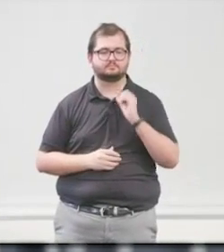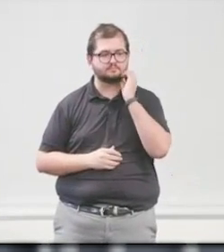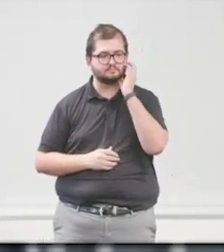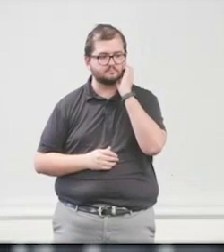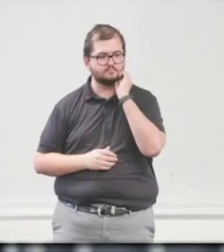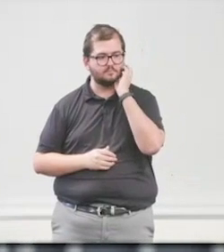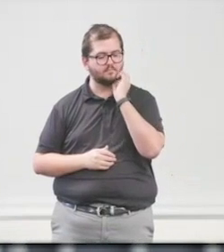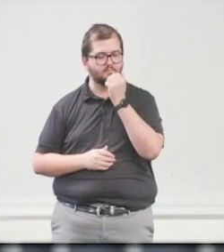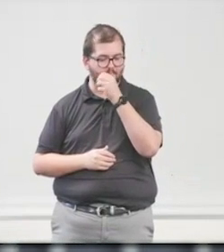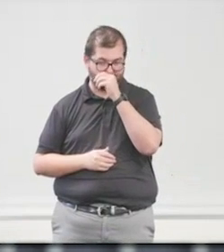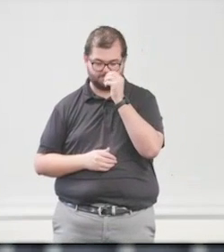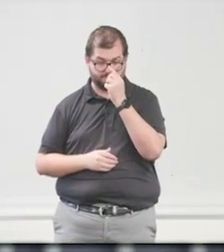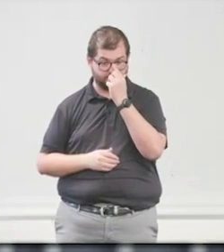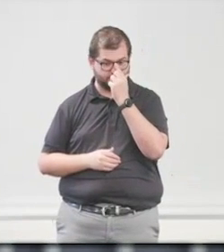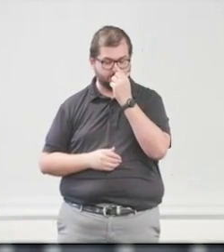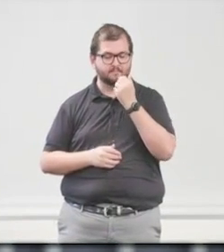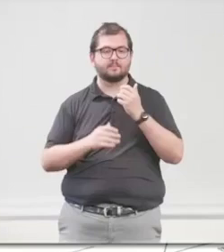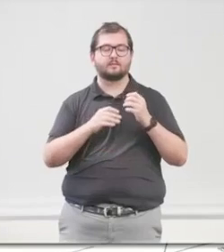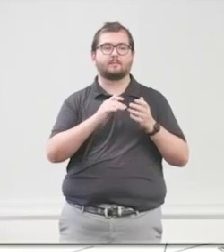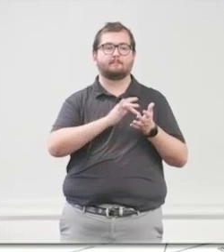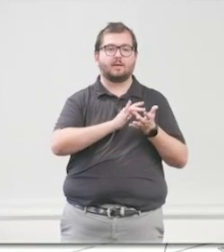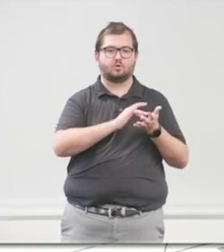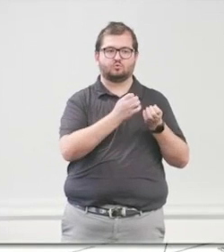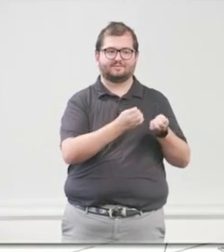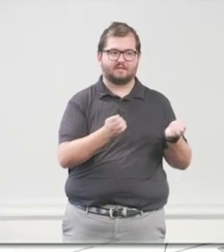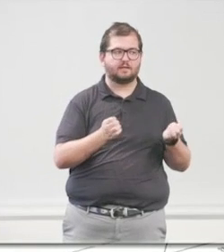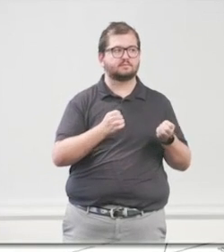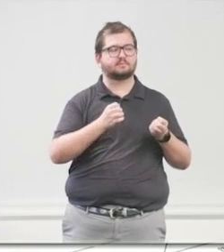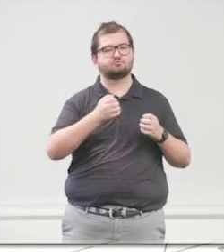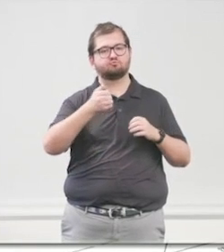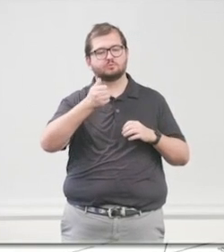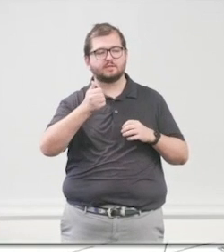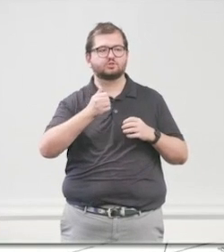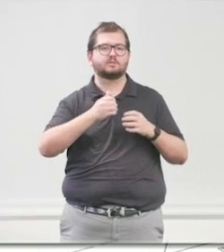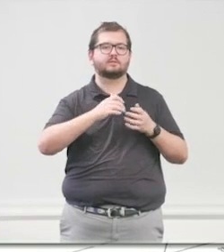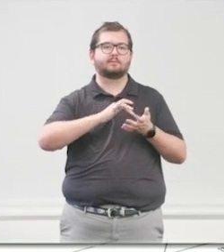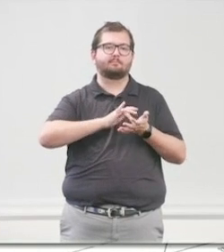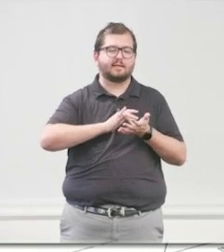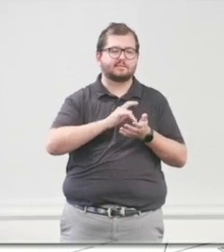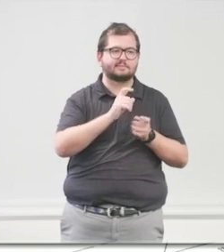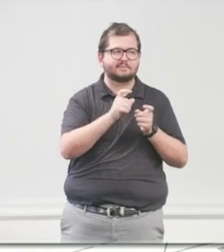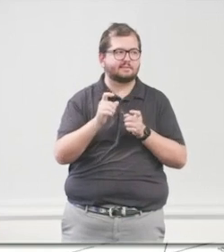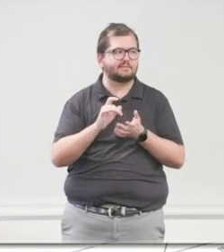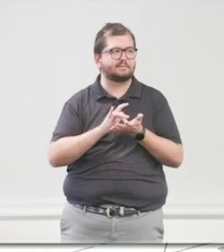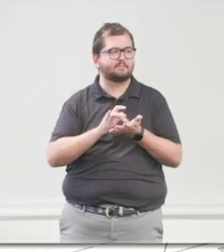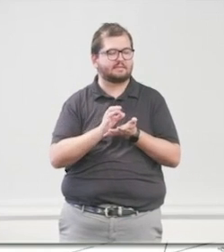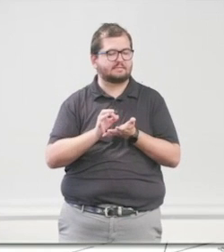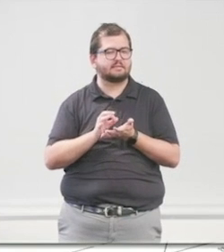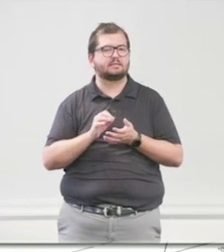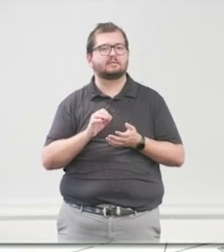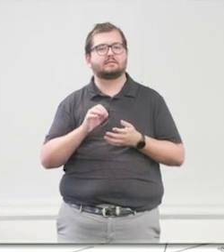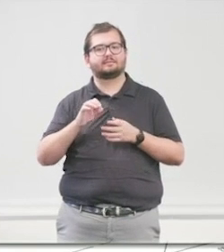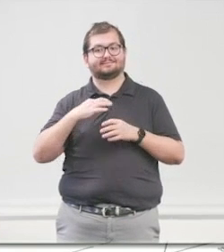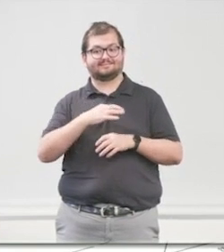Medical device management, medication management, food and water supply, power backup systems, staff, and training